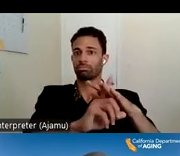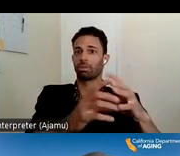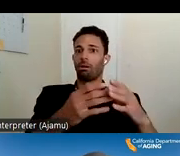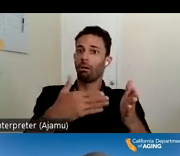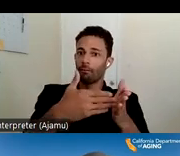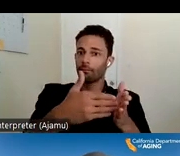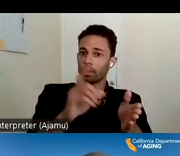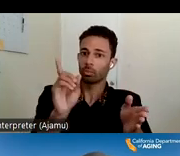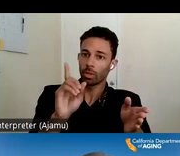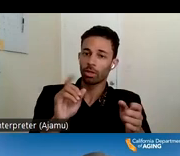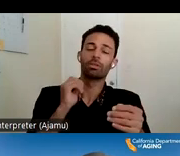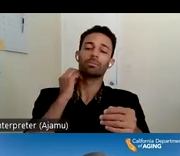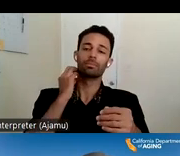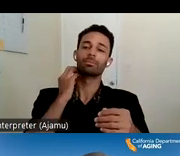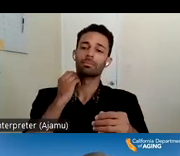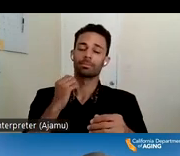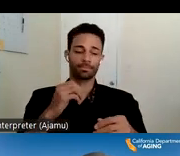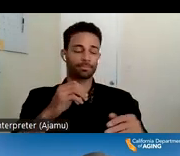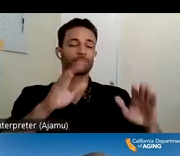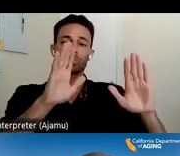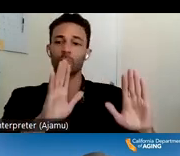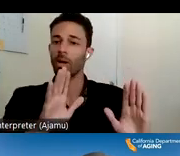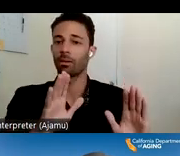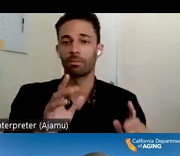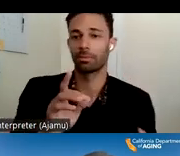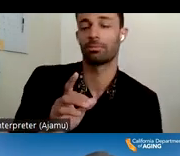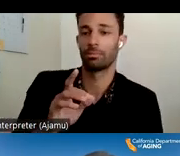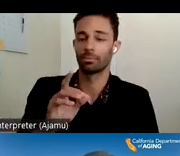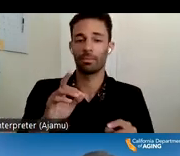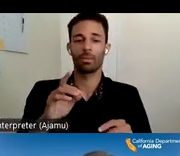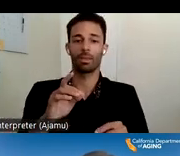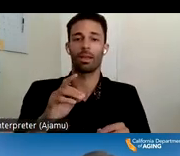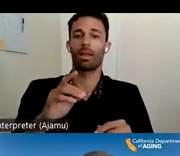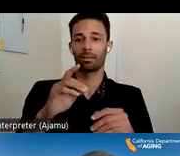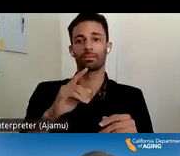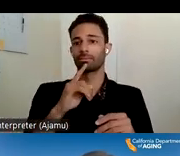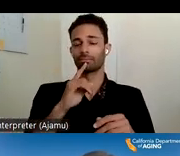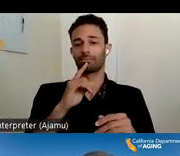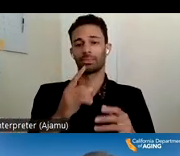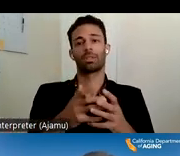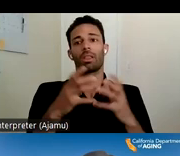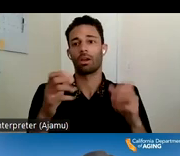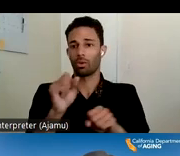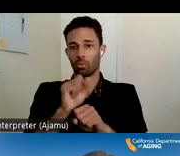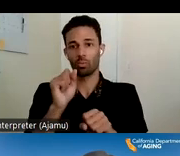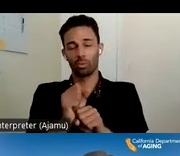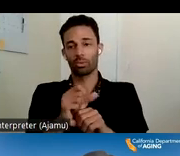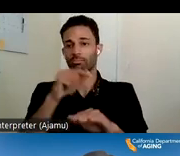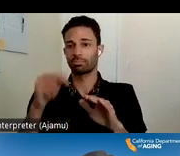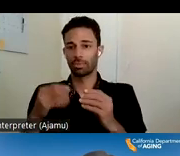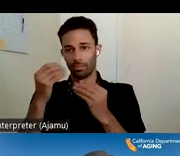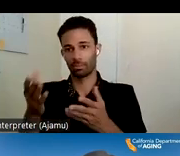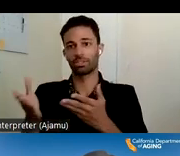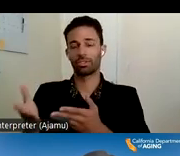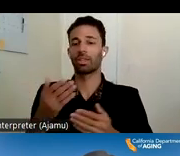that's wonderful to hear thank you yeah it's just a gold mine there so i'm sure a lot of work um from your office or whoever's doing that mining